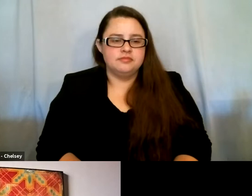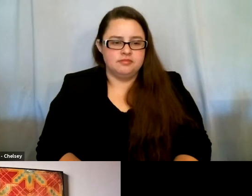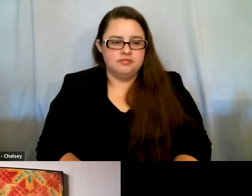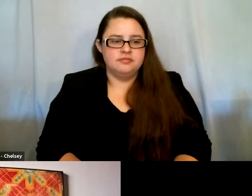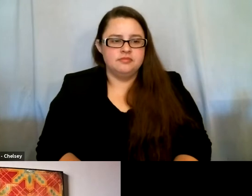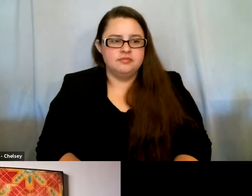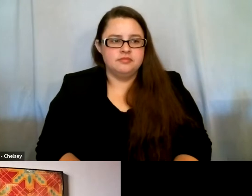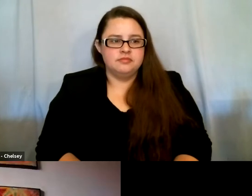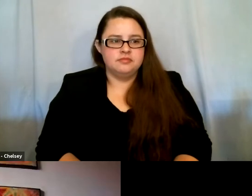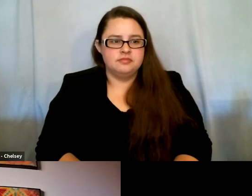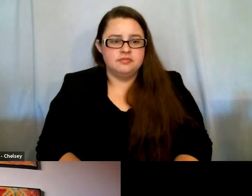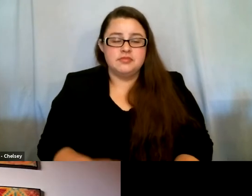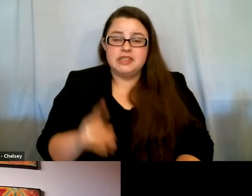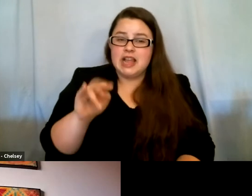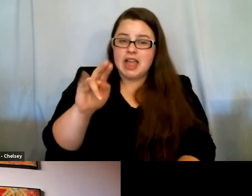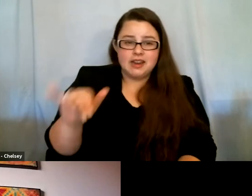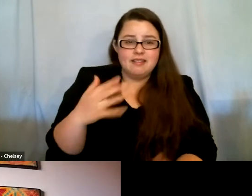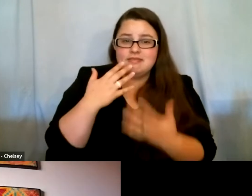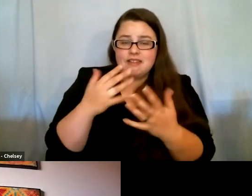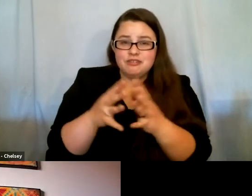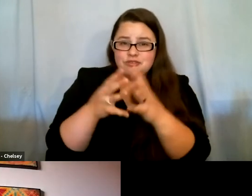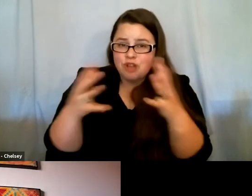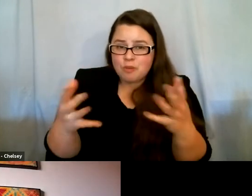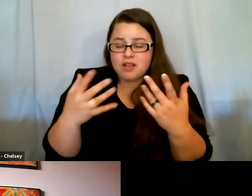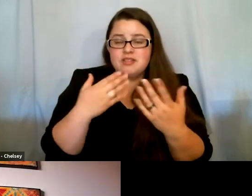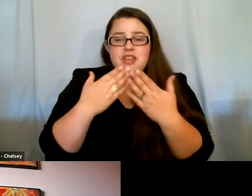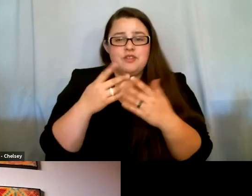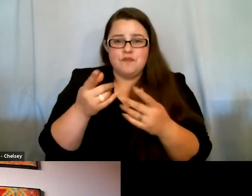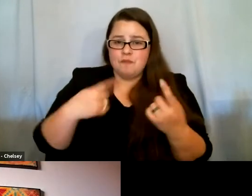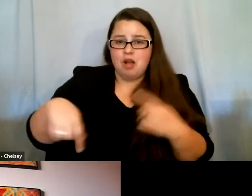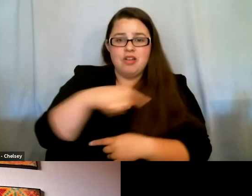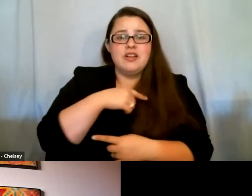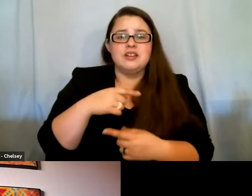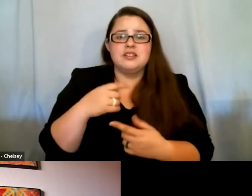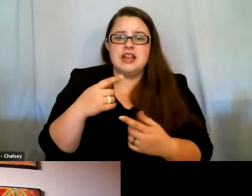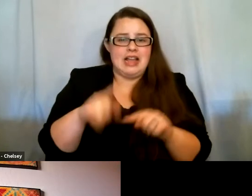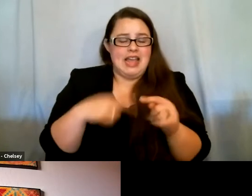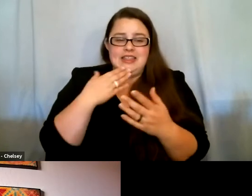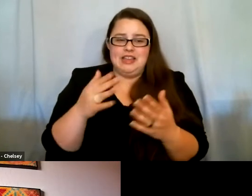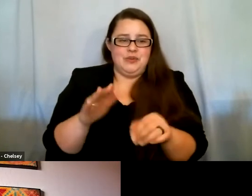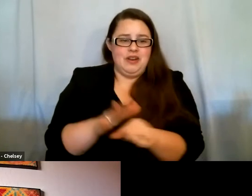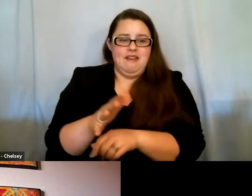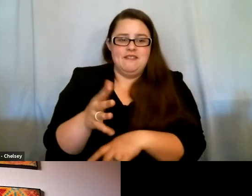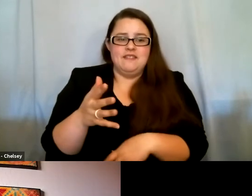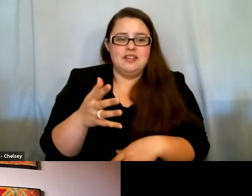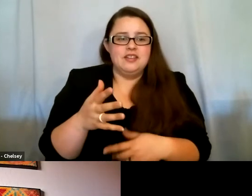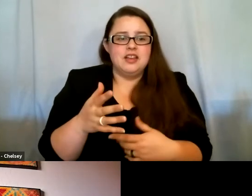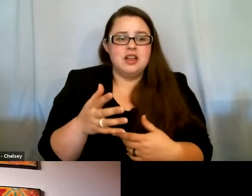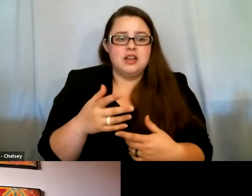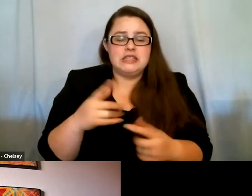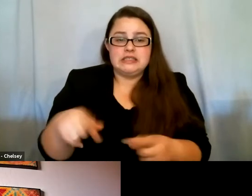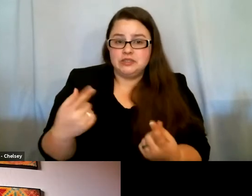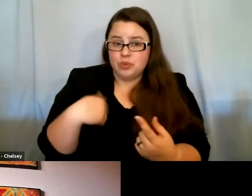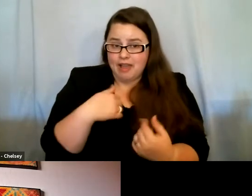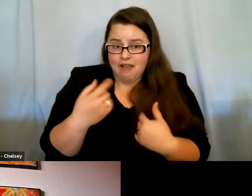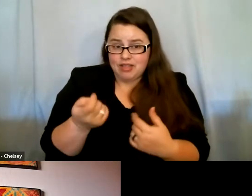Danny, thank so much. Thank you from all of us. I really can't thank you enough. Since we have a